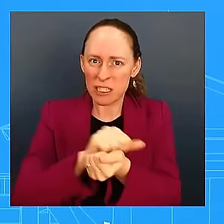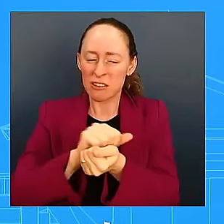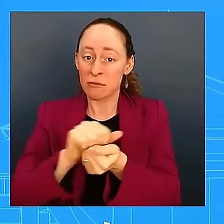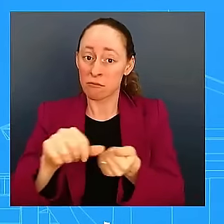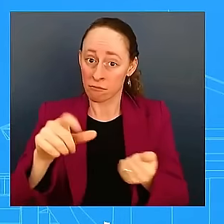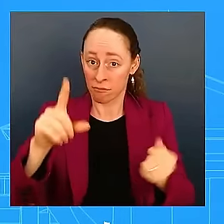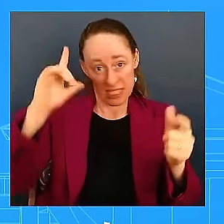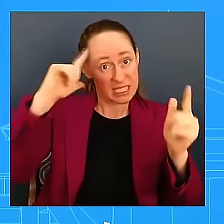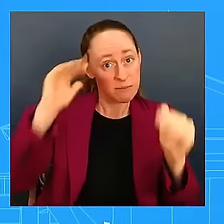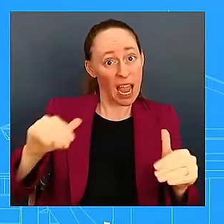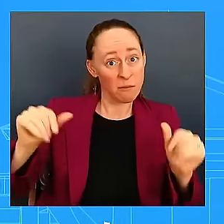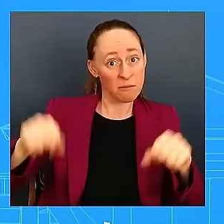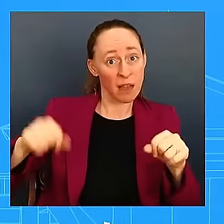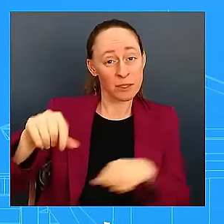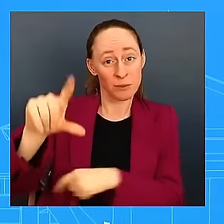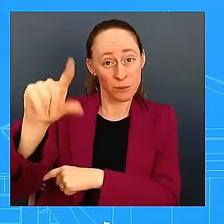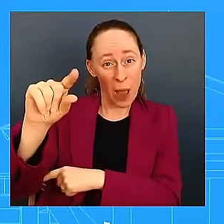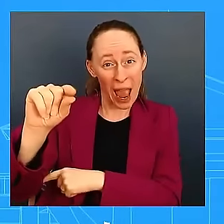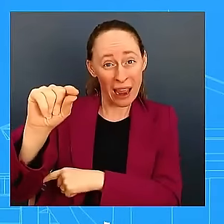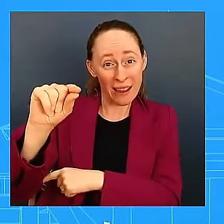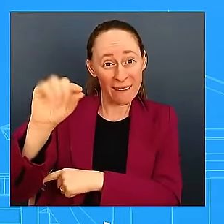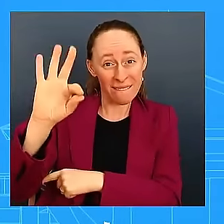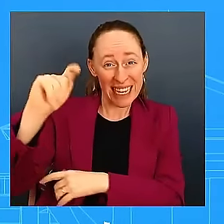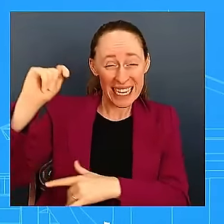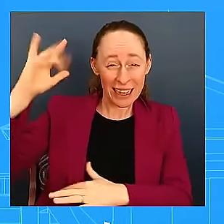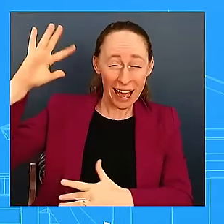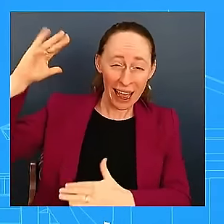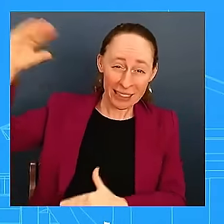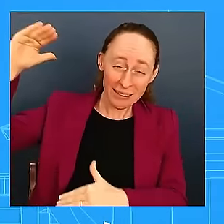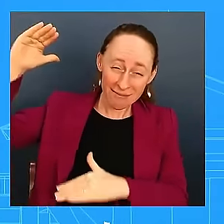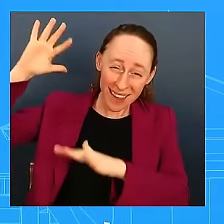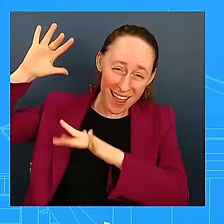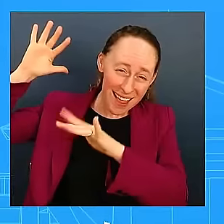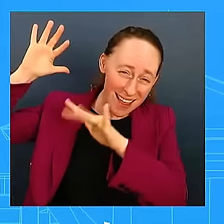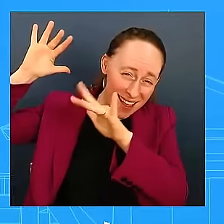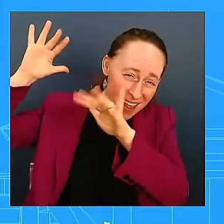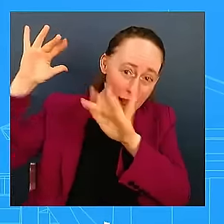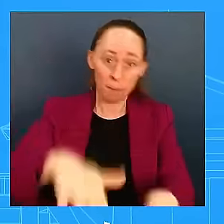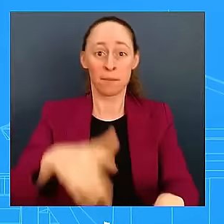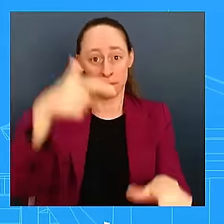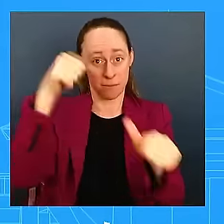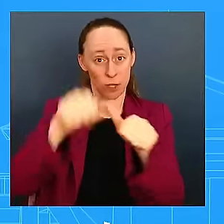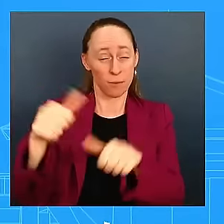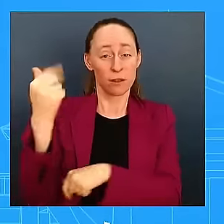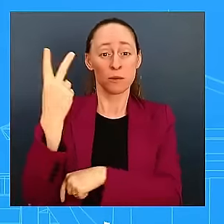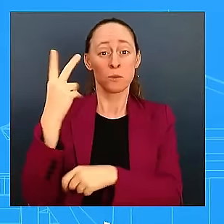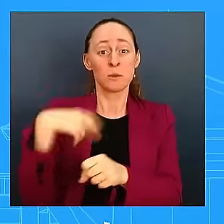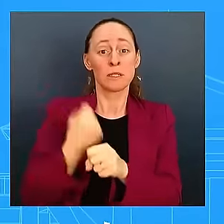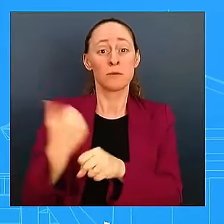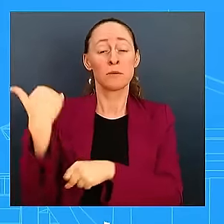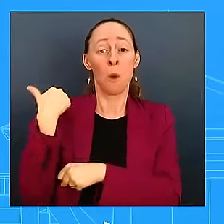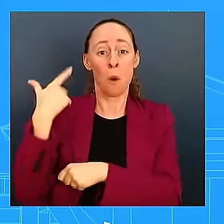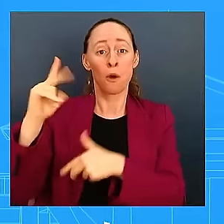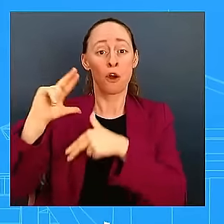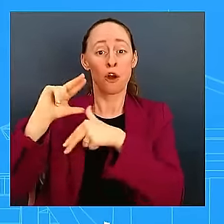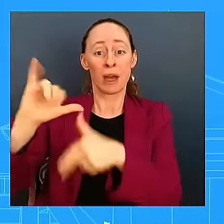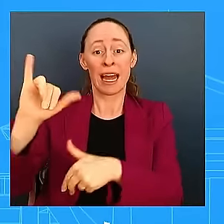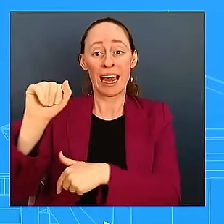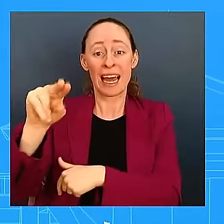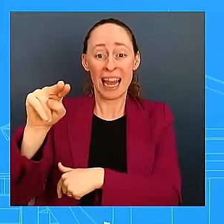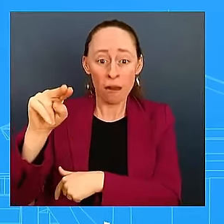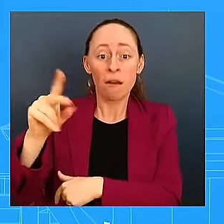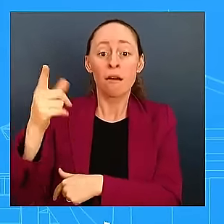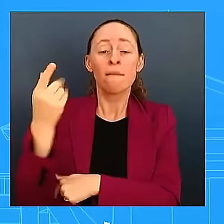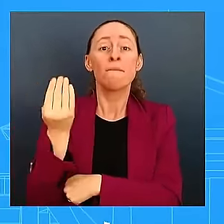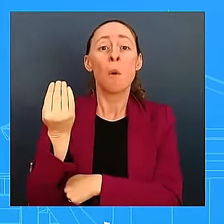So just think back two years ago to Hurricane Ian. The peak storm surge from that was 14 feet, and we saw the